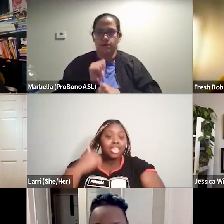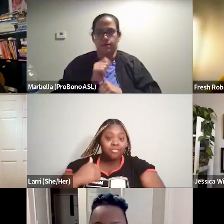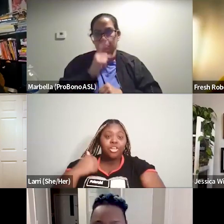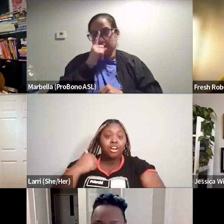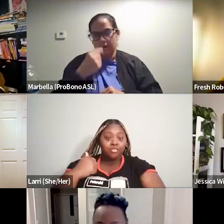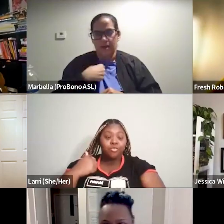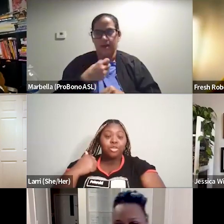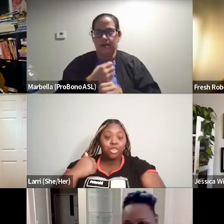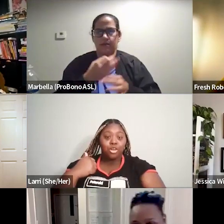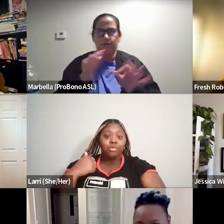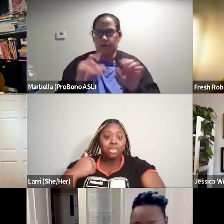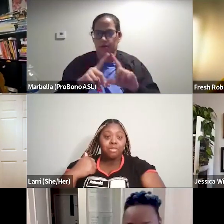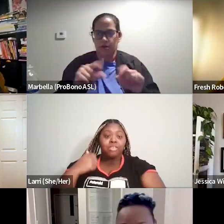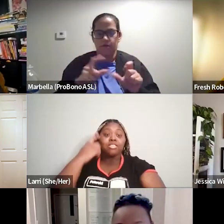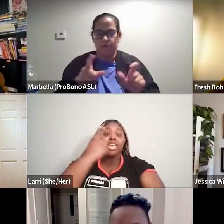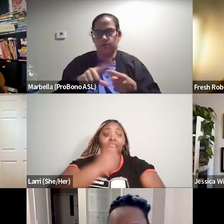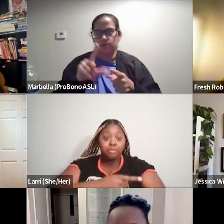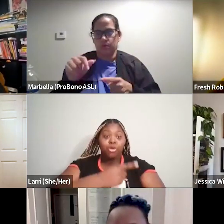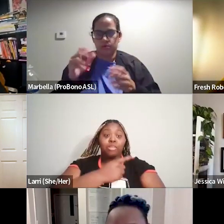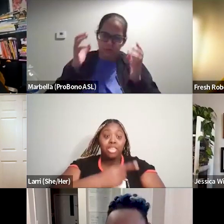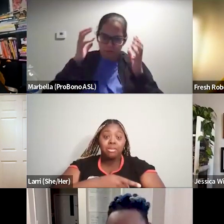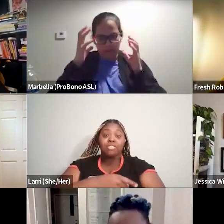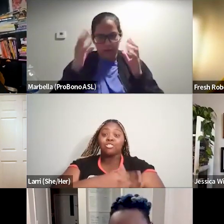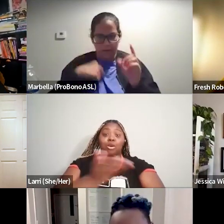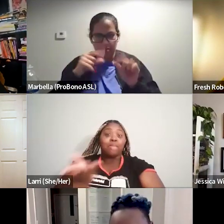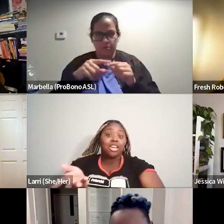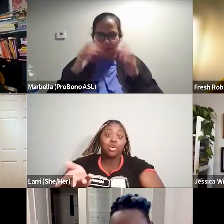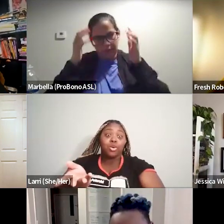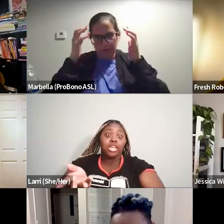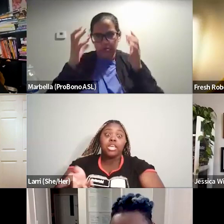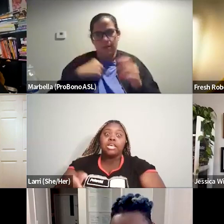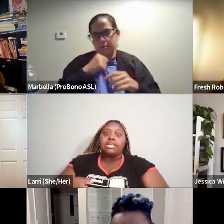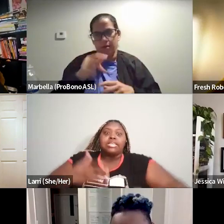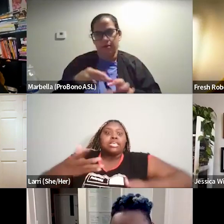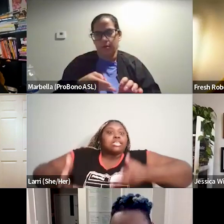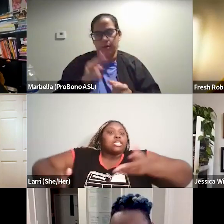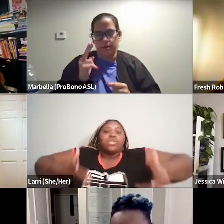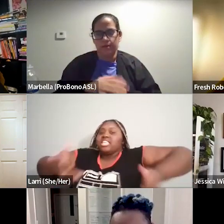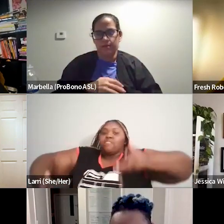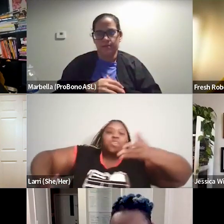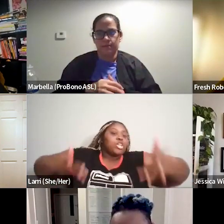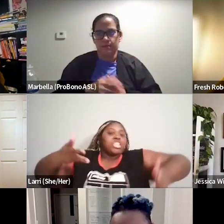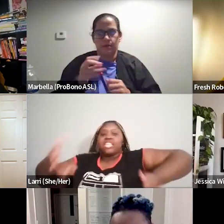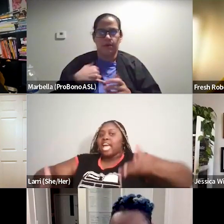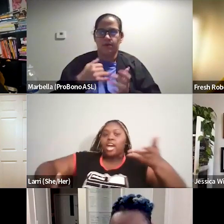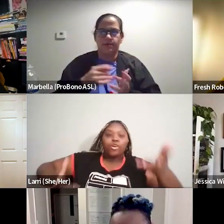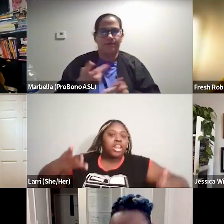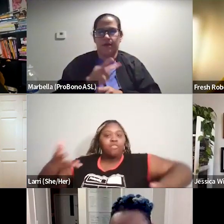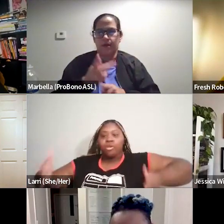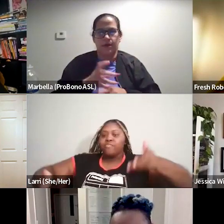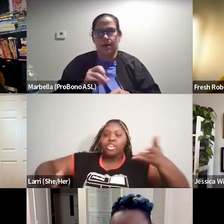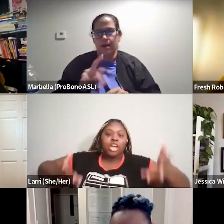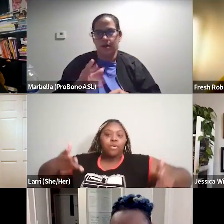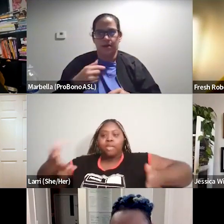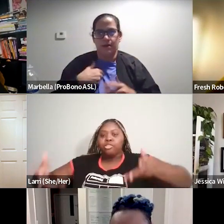And I get a free card from you to go to Mickey Mouse and I am going to Mickey Mouse. So I'm not going to quit. So we just got to figure this out.